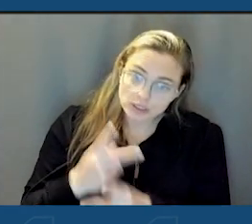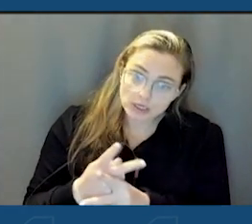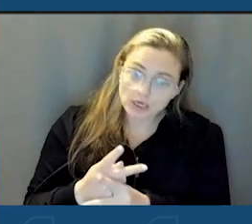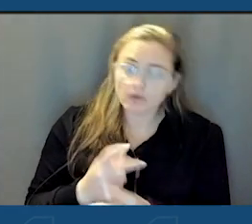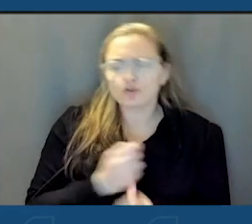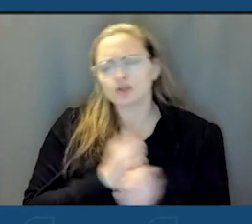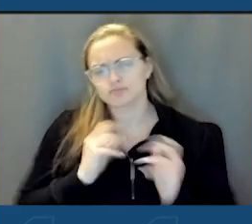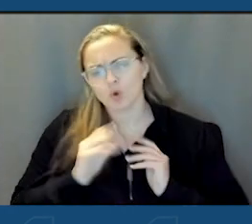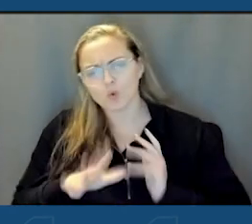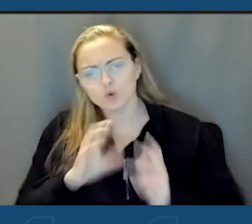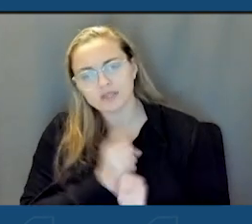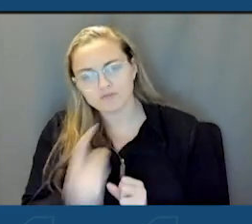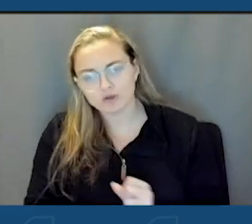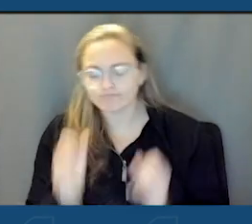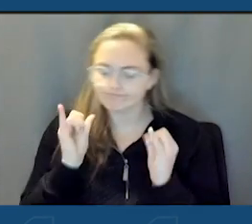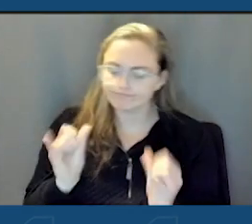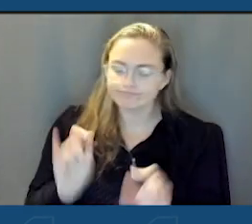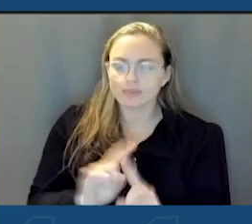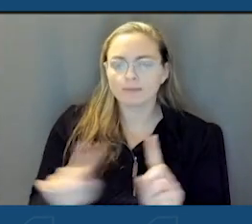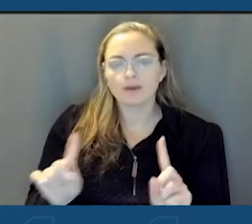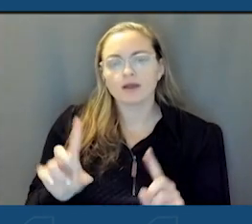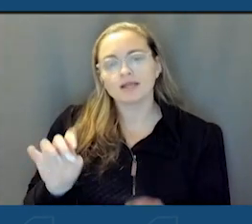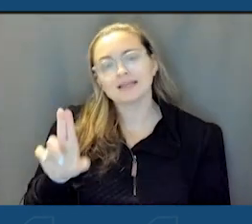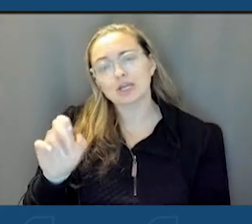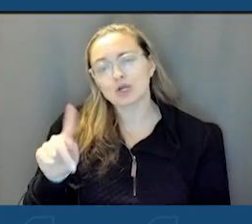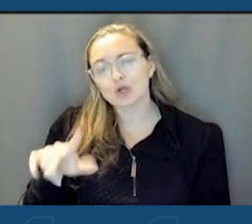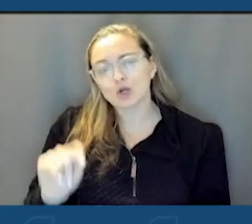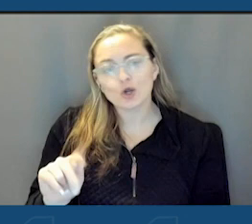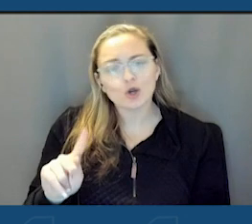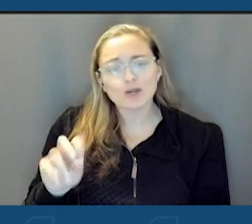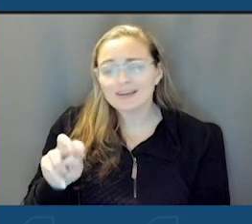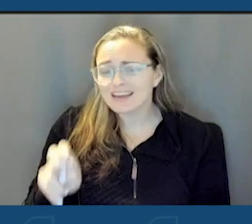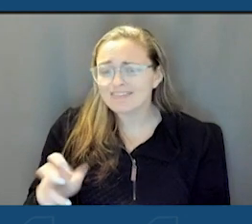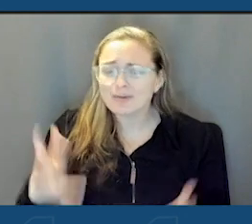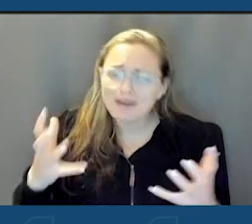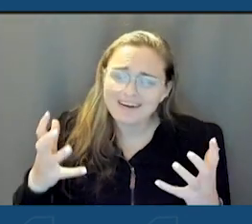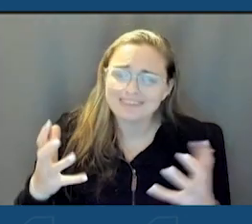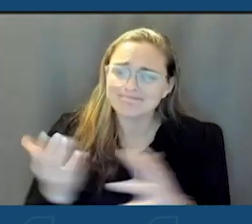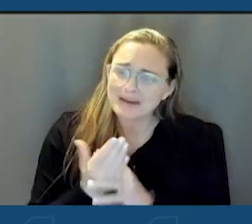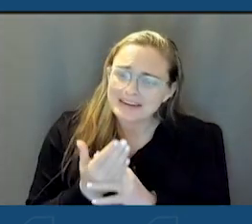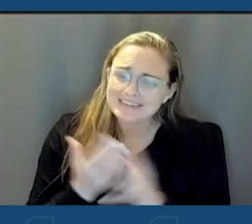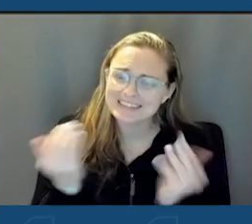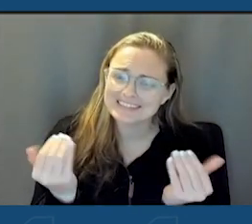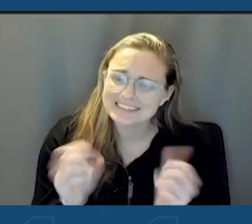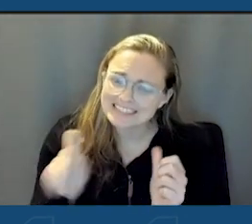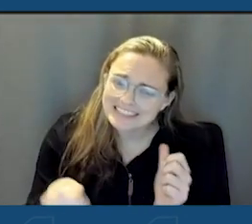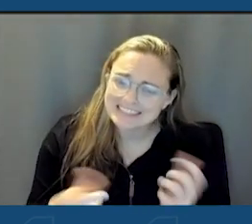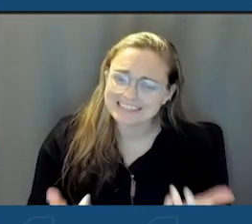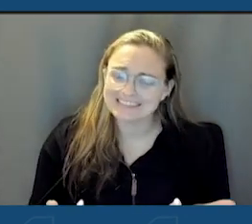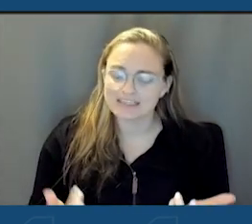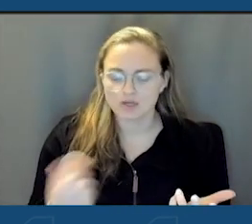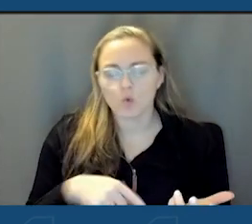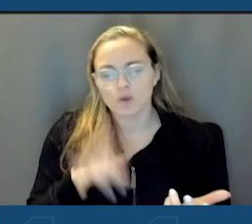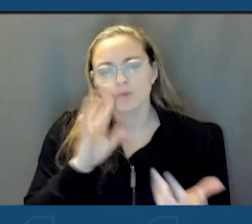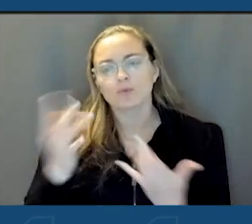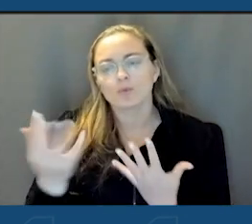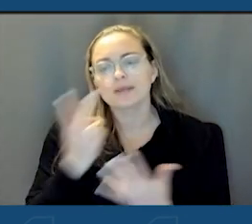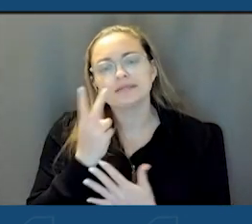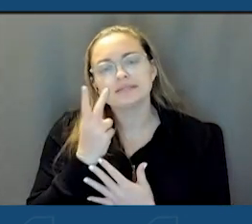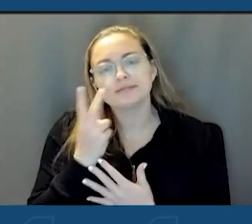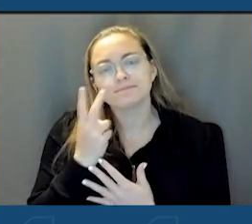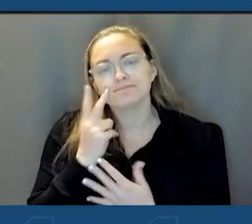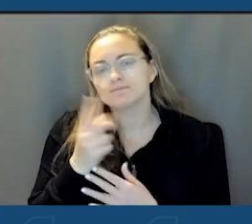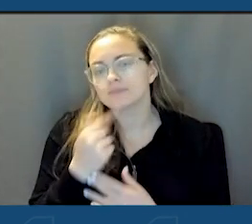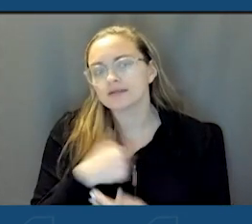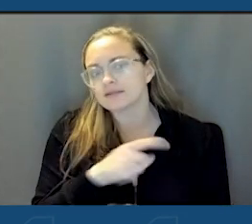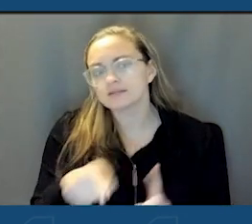him. do too. But Dunkirk Dave, come on, give us a break. So, will be waiting to see what he says about it.